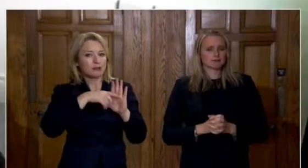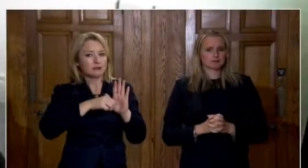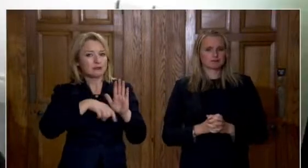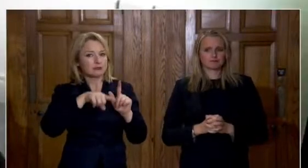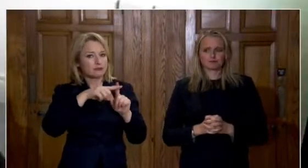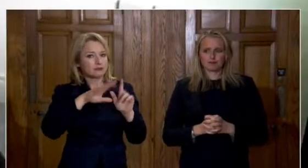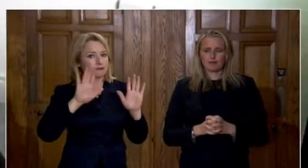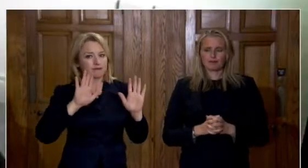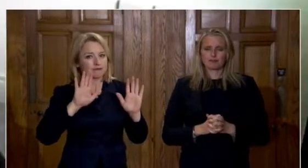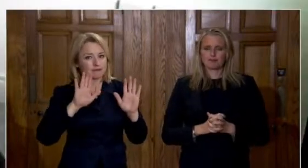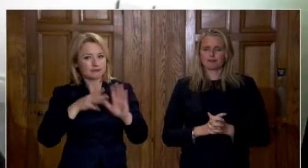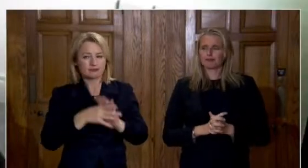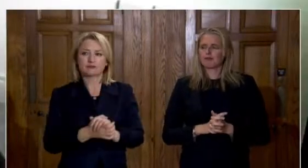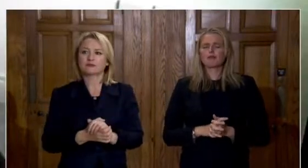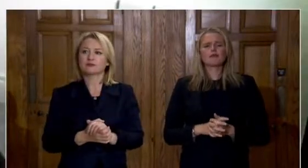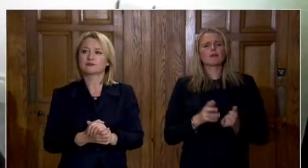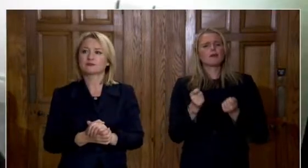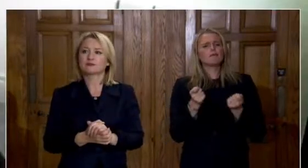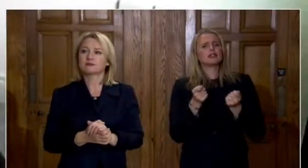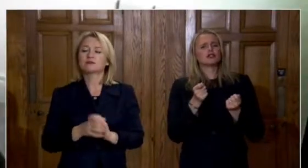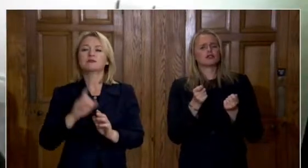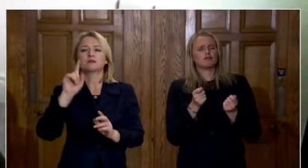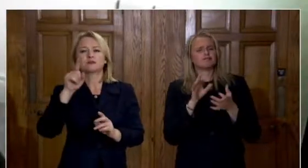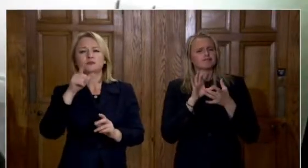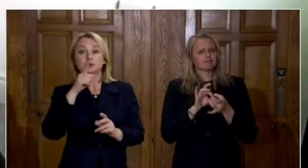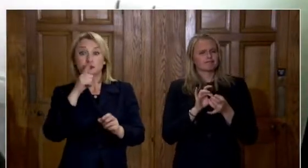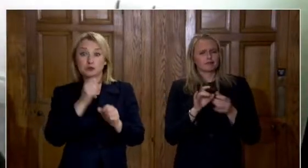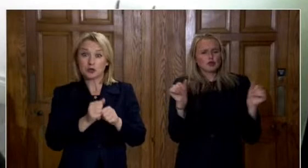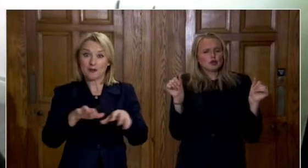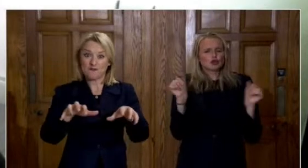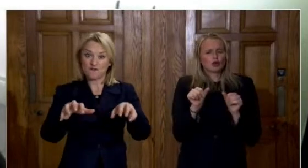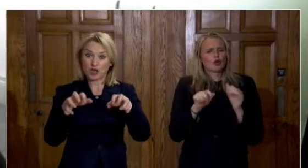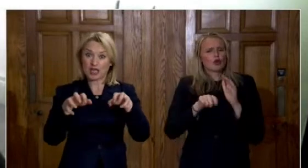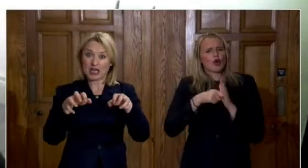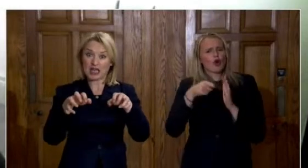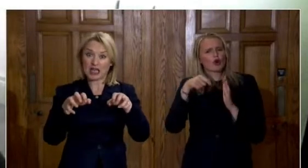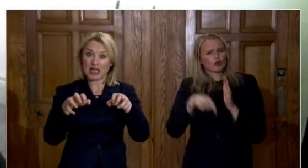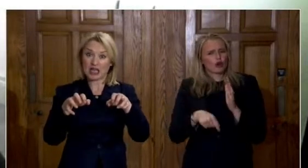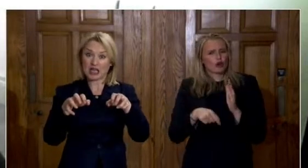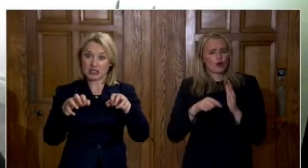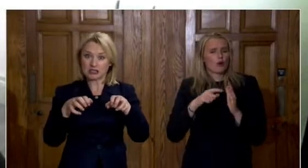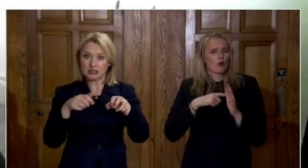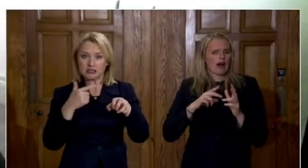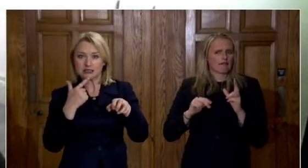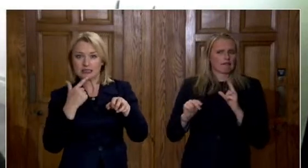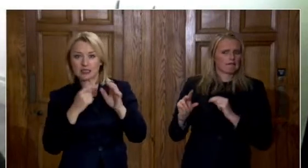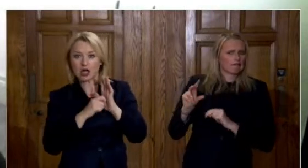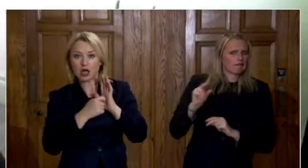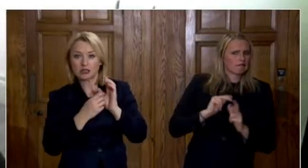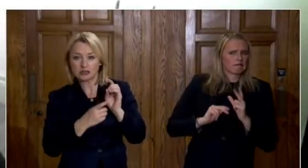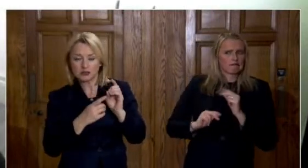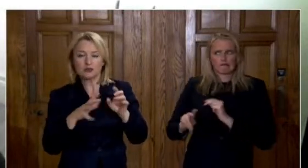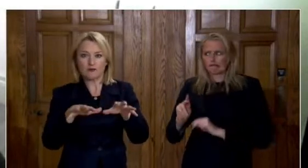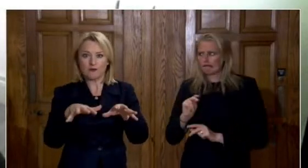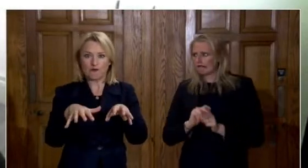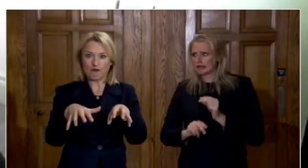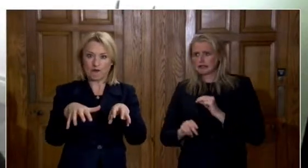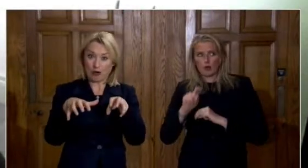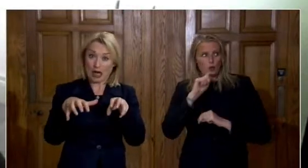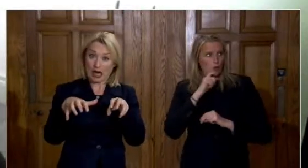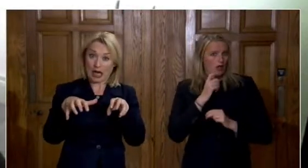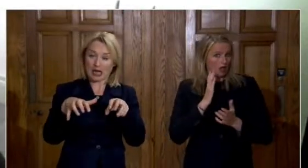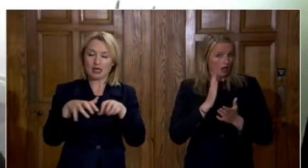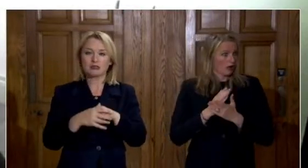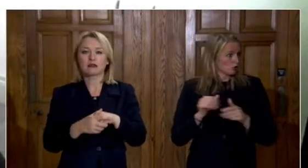um minister i want to pick up on this circuit breaker because a lot of talk and and rumor and speculation about it at the moment you mentioned